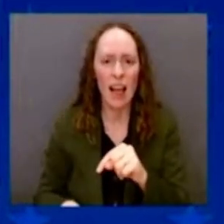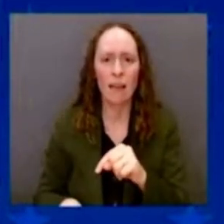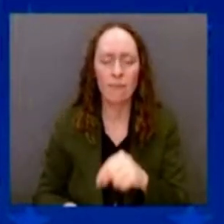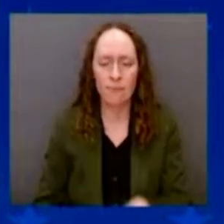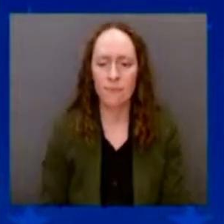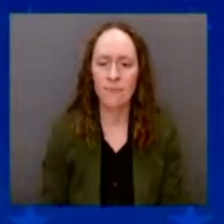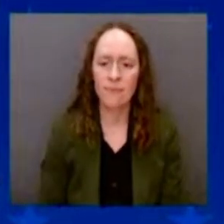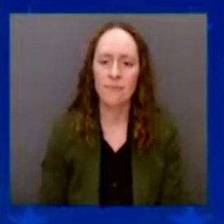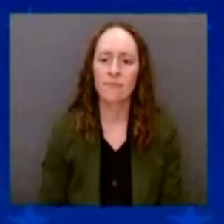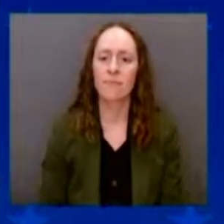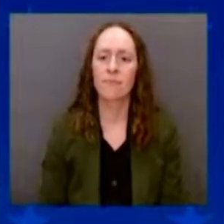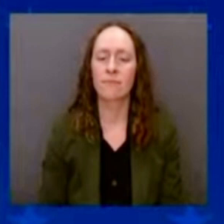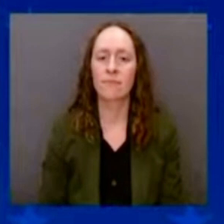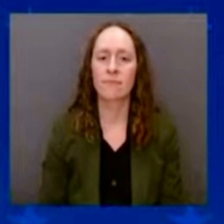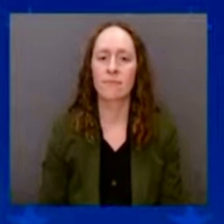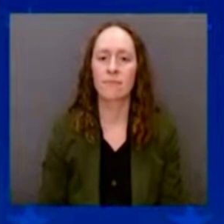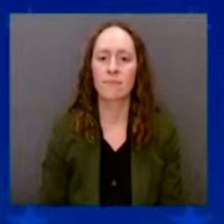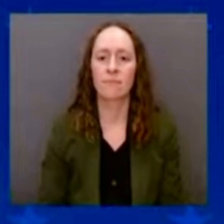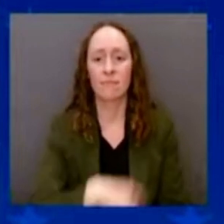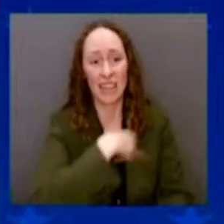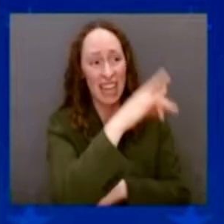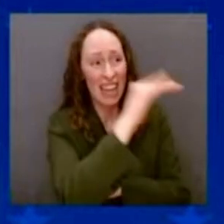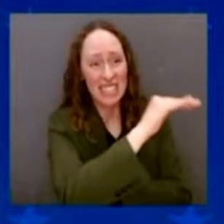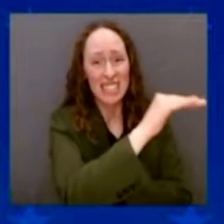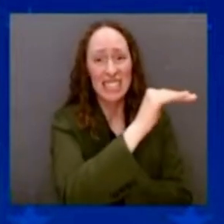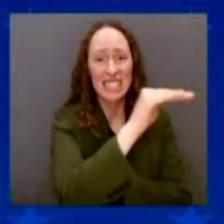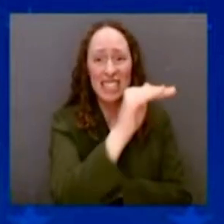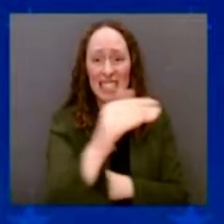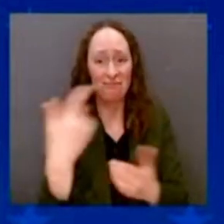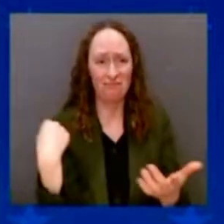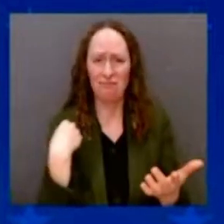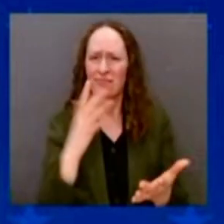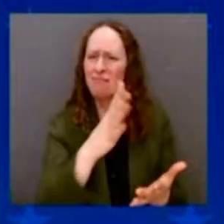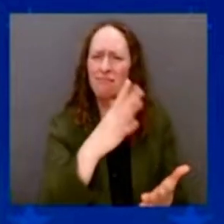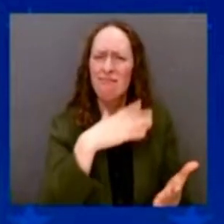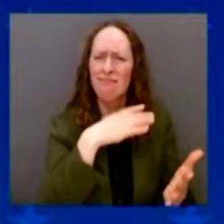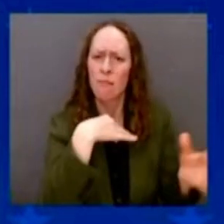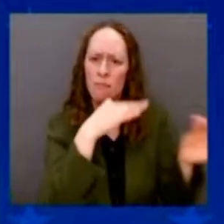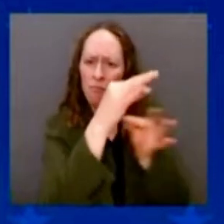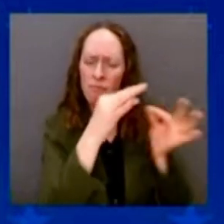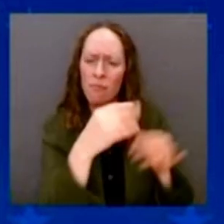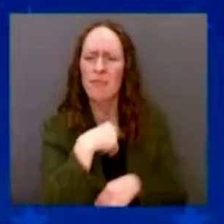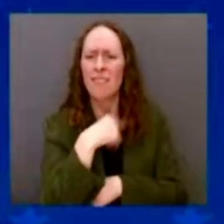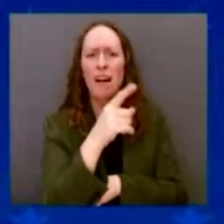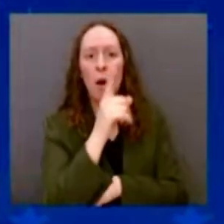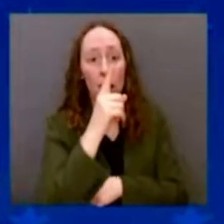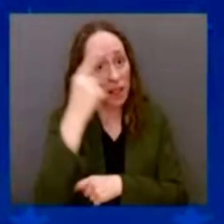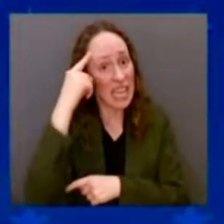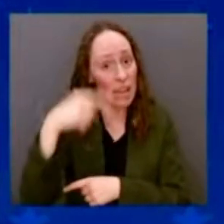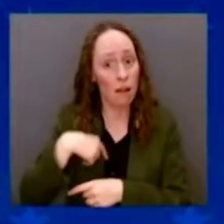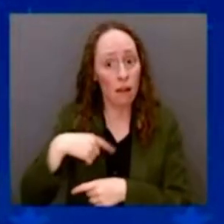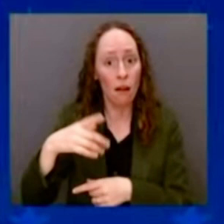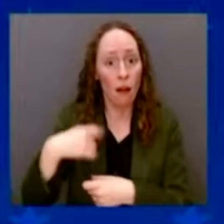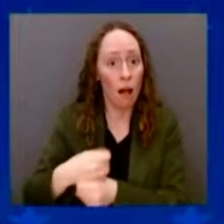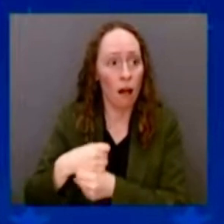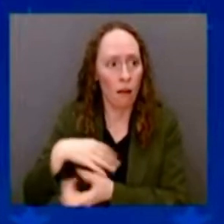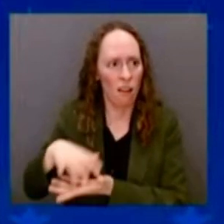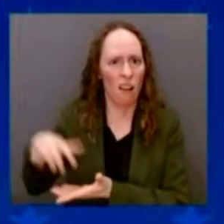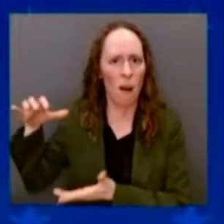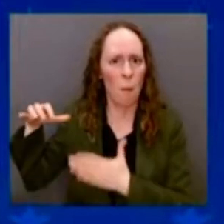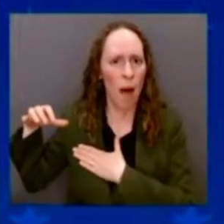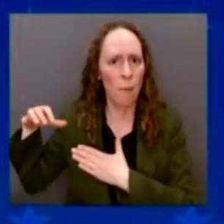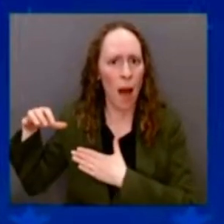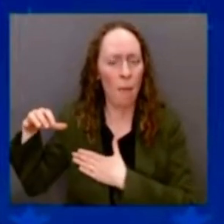deny them anything. But here's what we're going to do. We're going to be at the beginning of the supply chain, not the end of the supply chain.